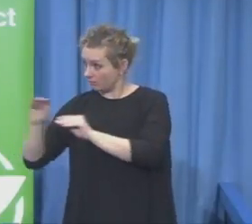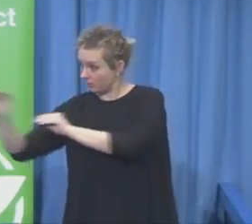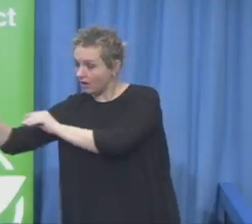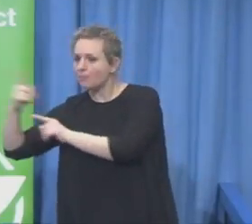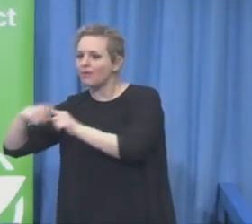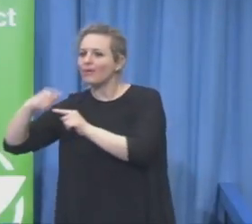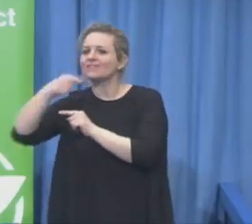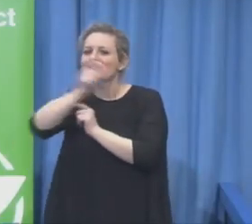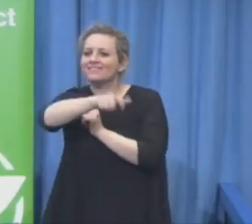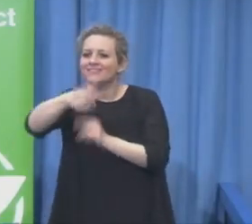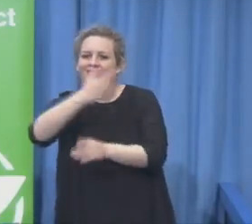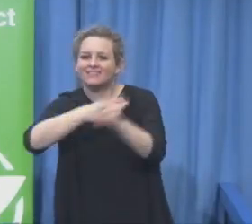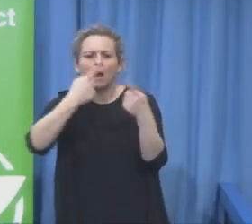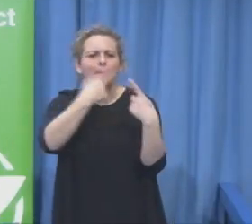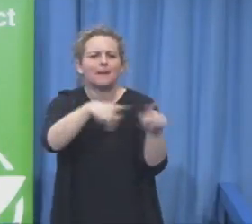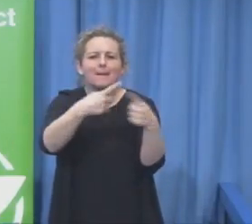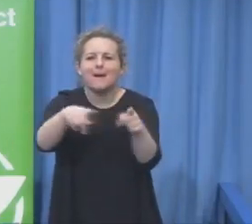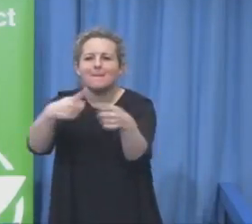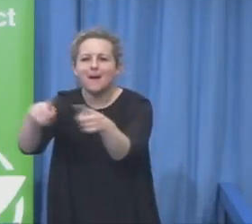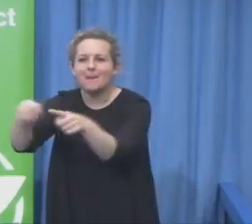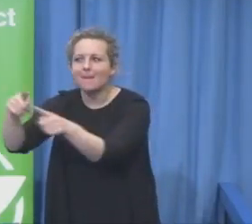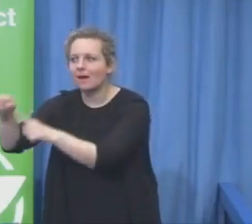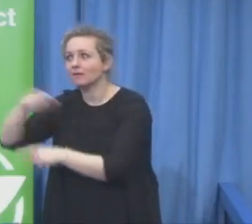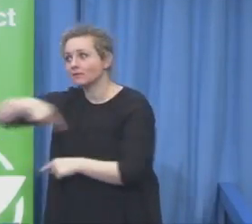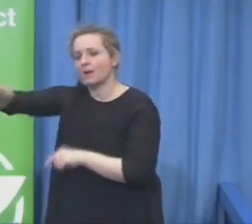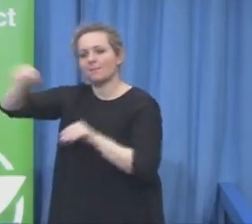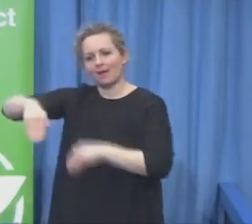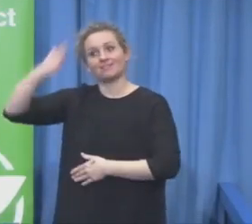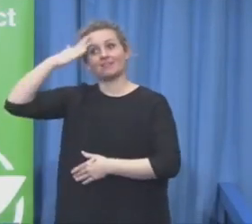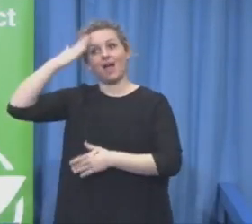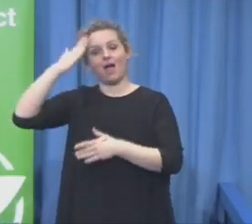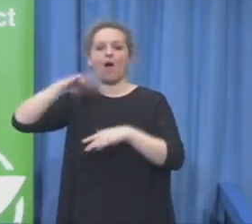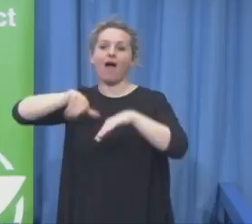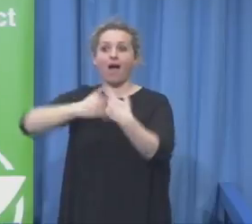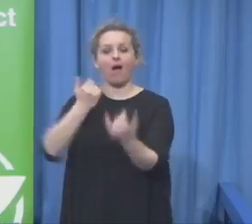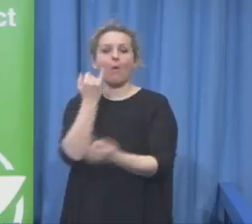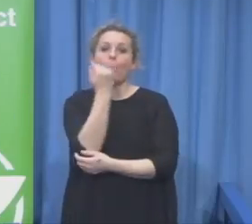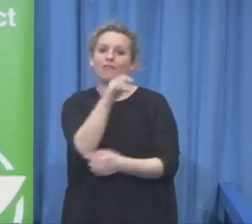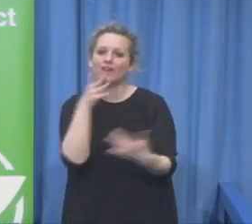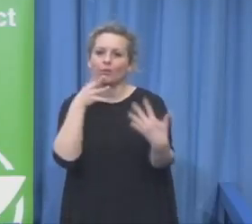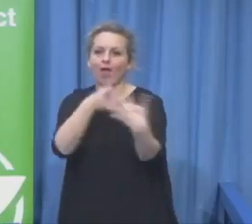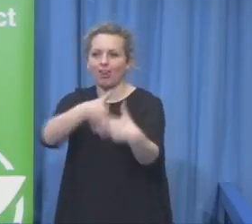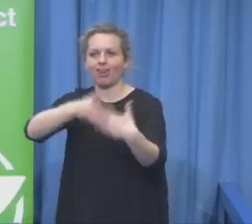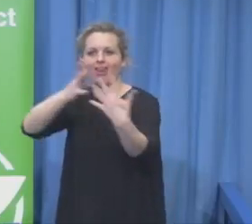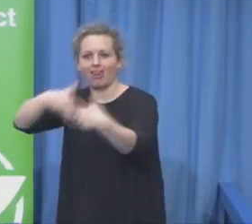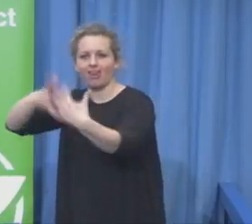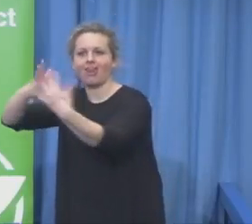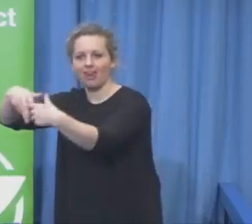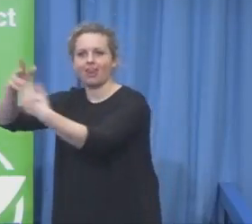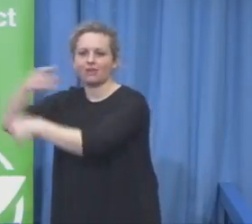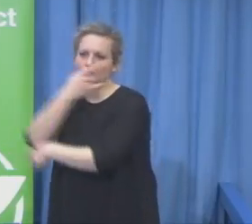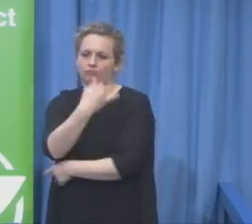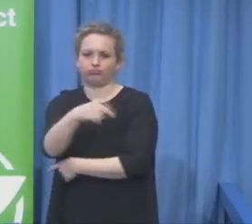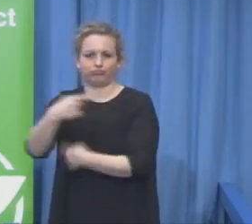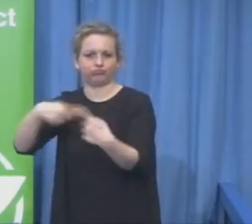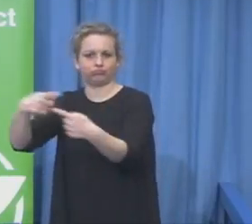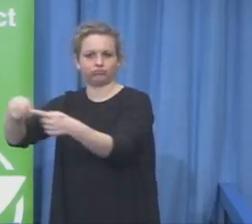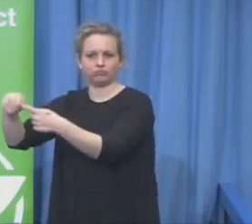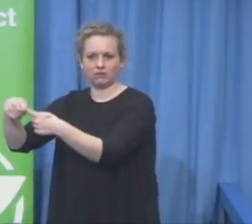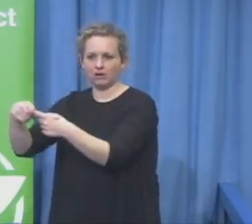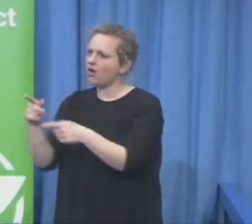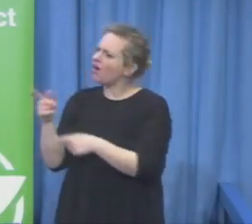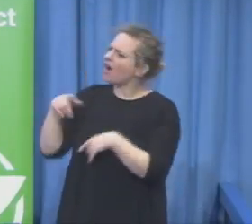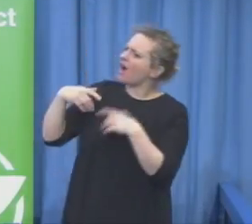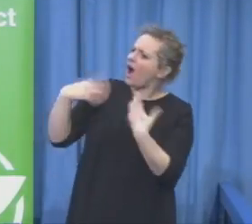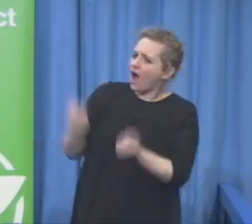They don't really have knowledge about all the inspiring technologies which are available at the moment and which are